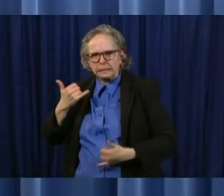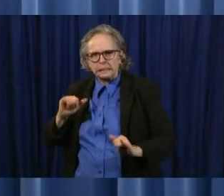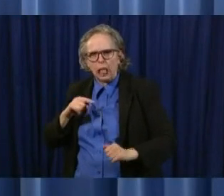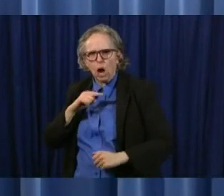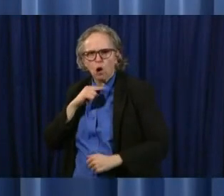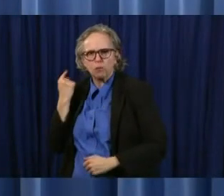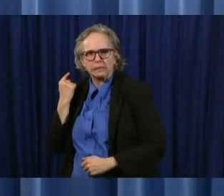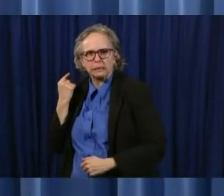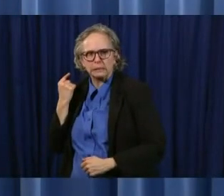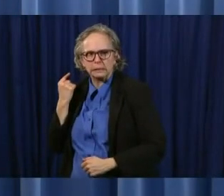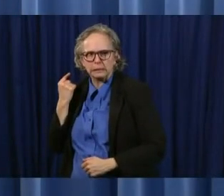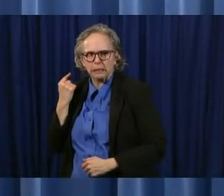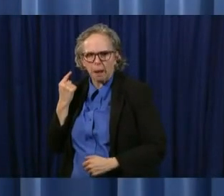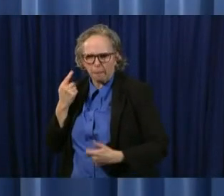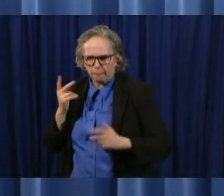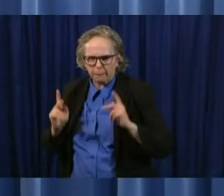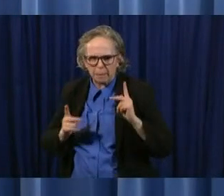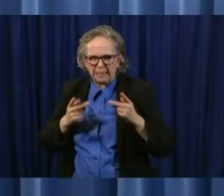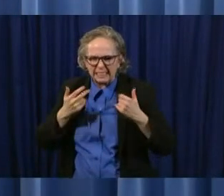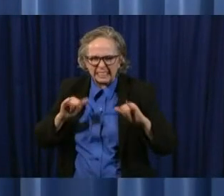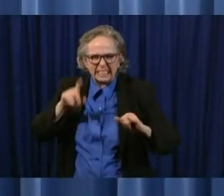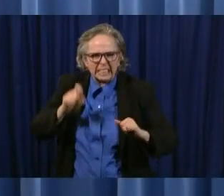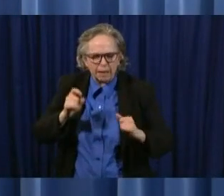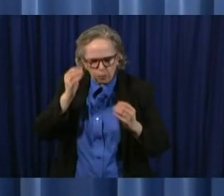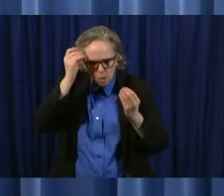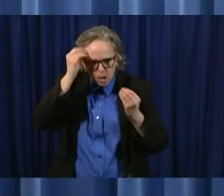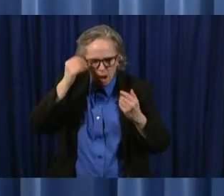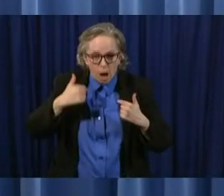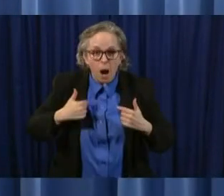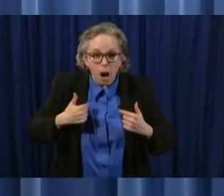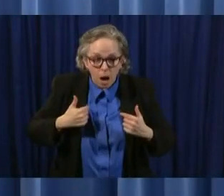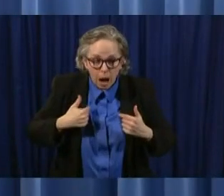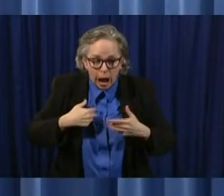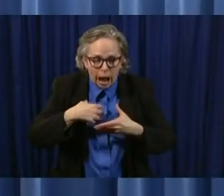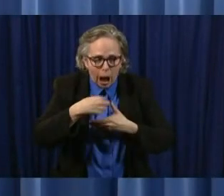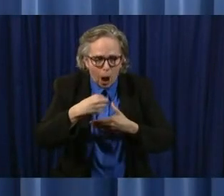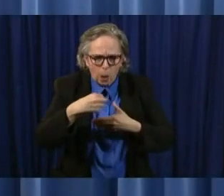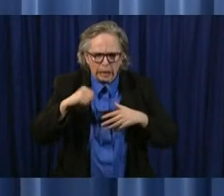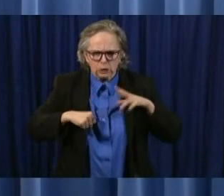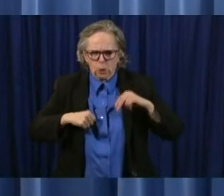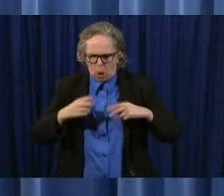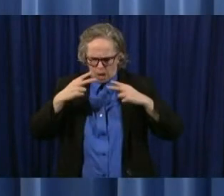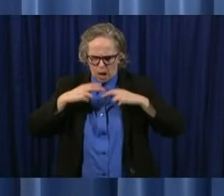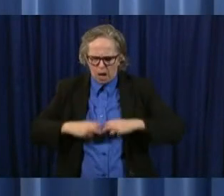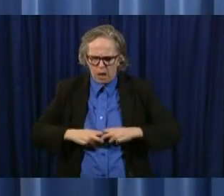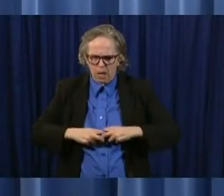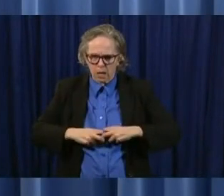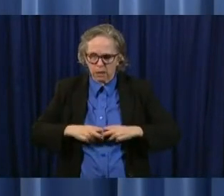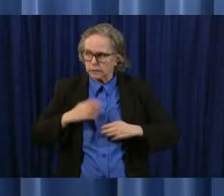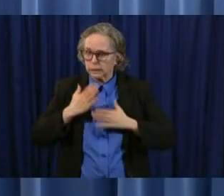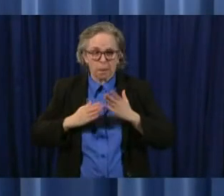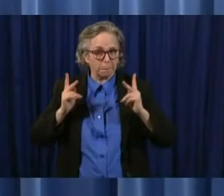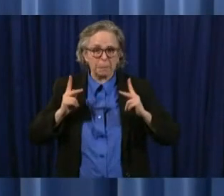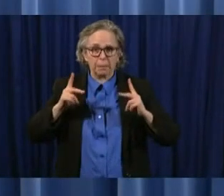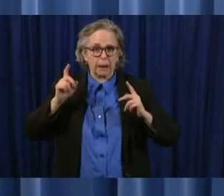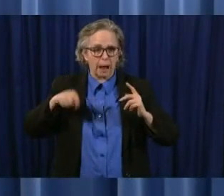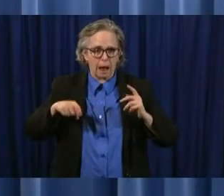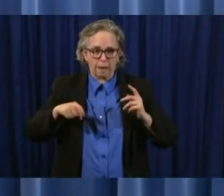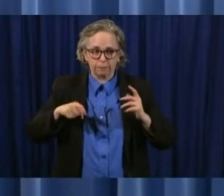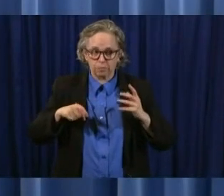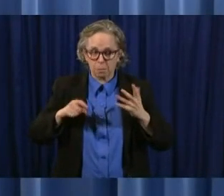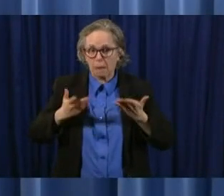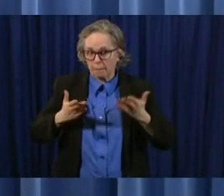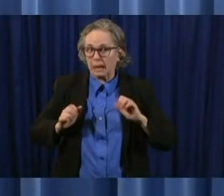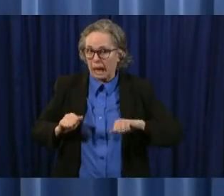uh and for some people that may be going out uh maybe going to a store they've been waiting to visit for